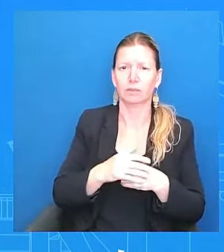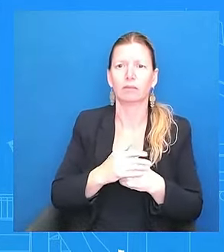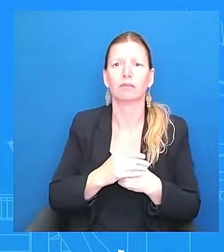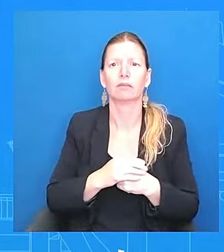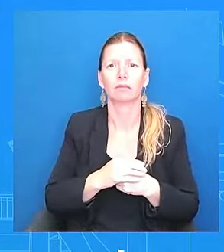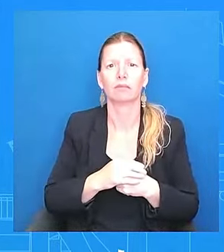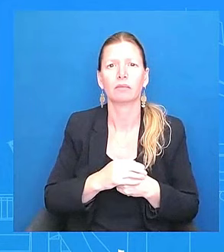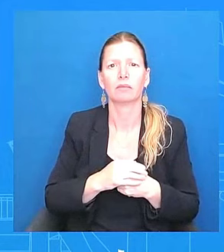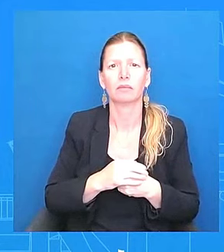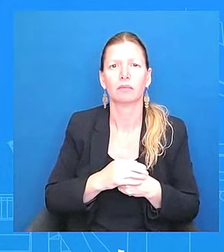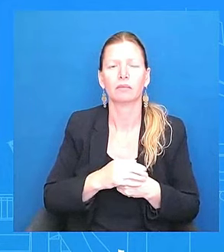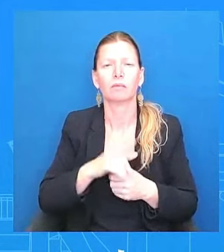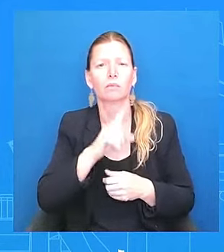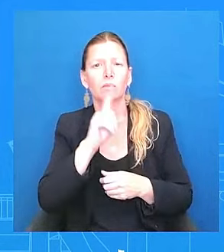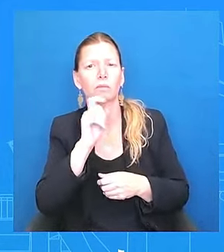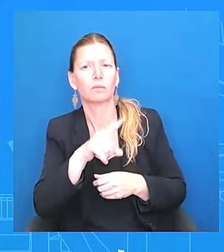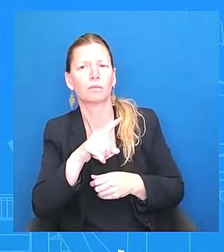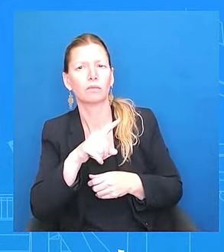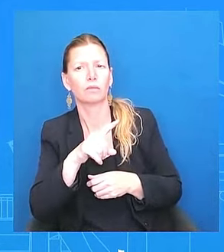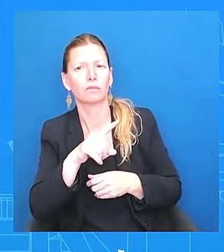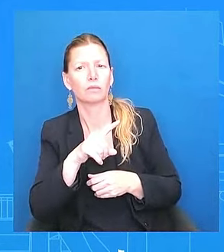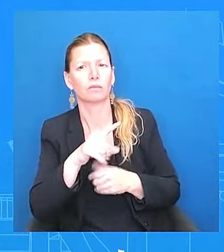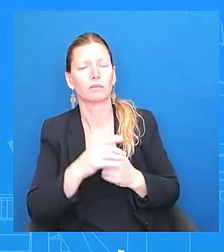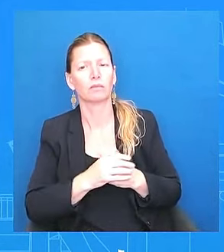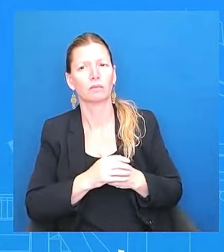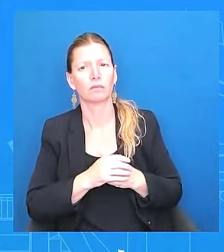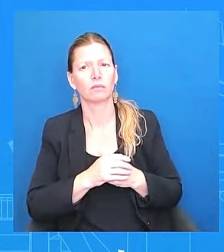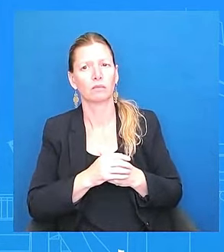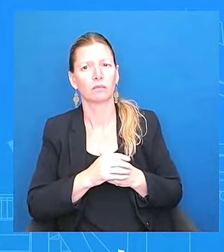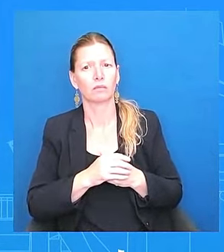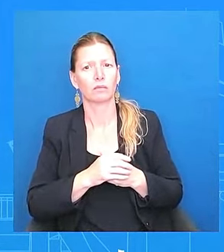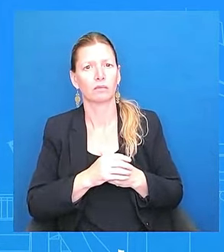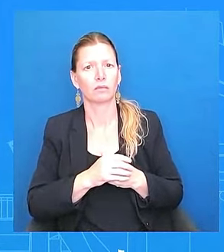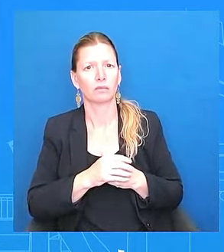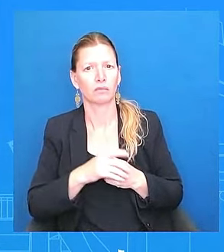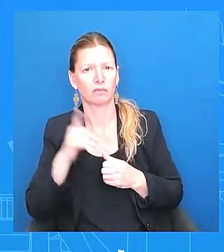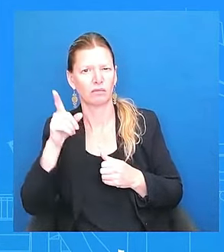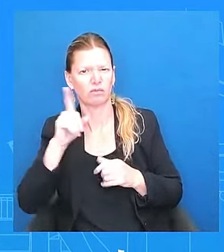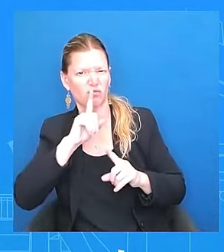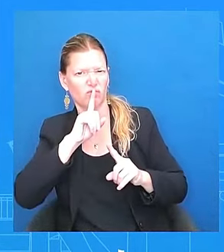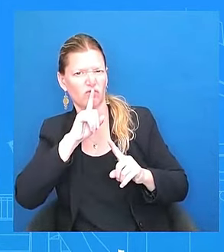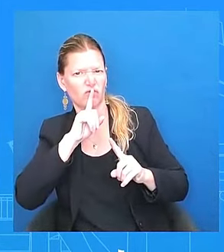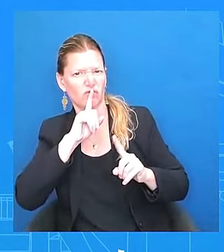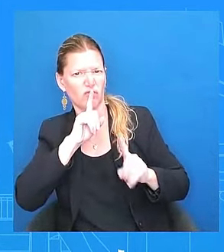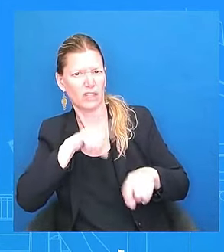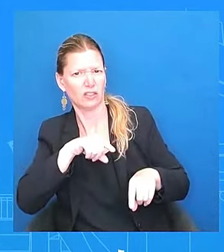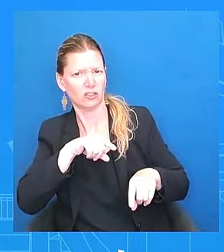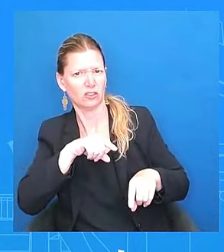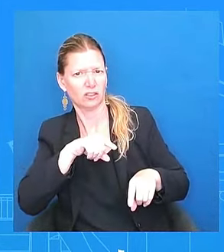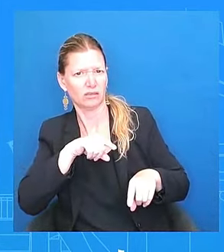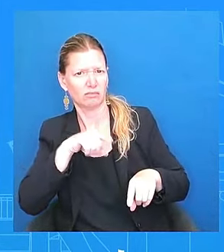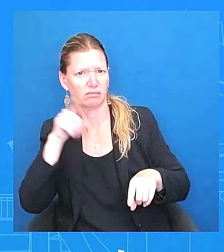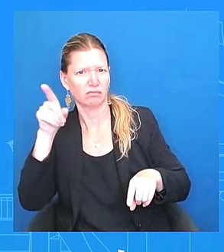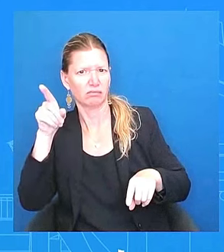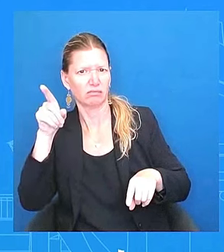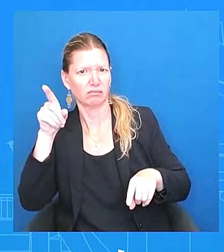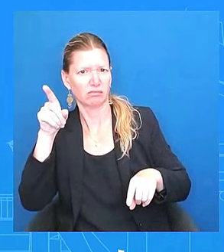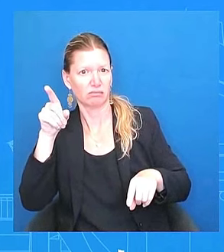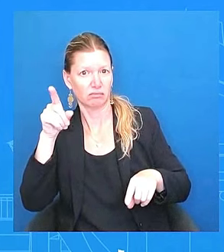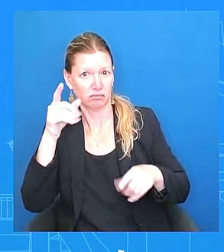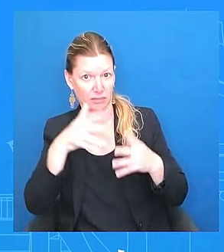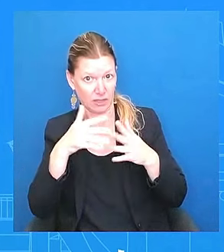reaction to his own performance, does he think he let people down? Look, this is certainly a president